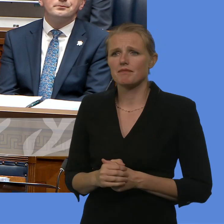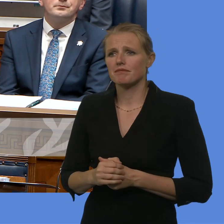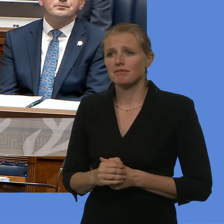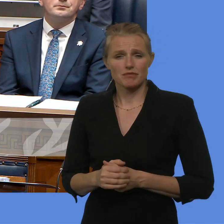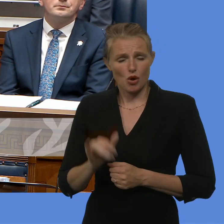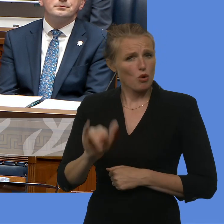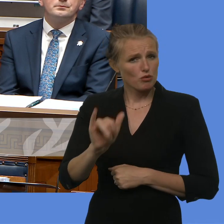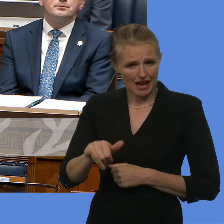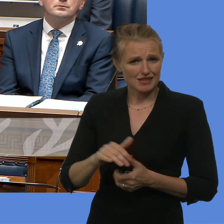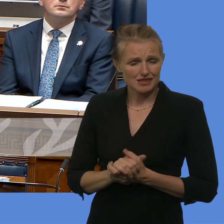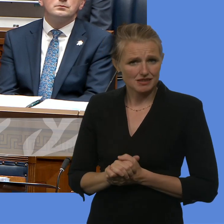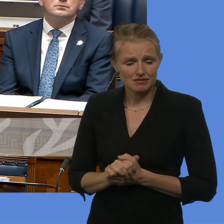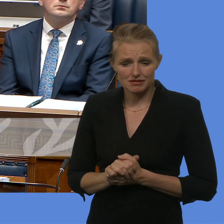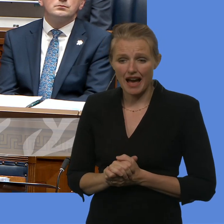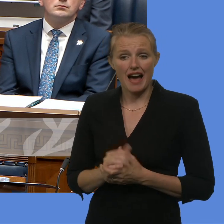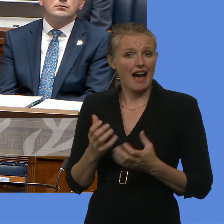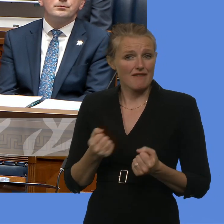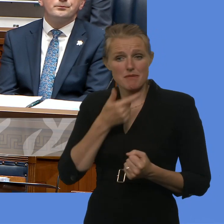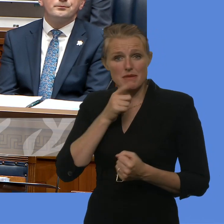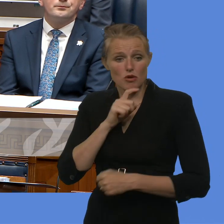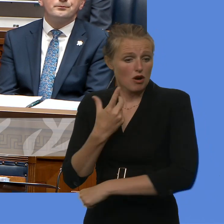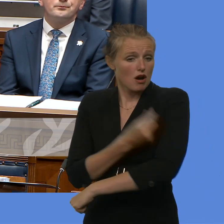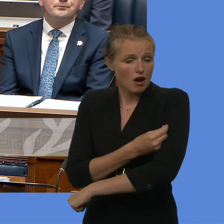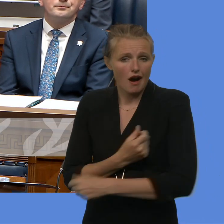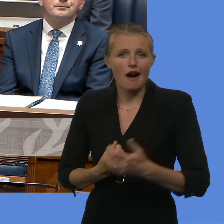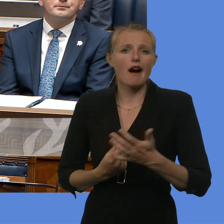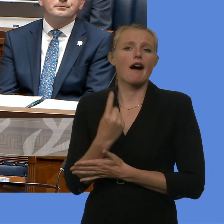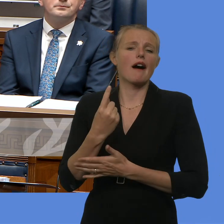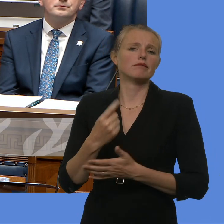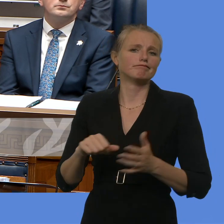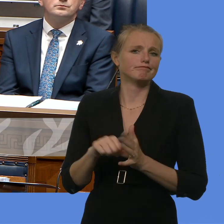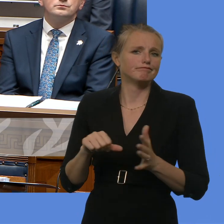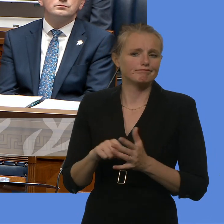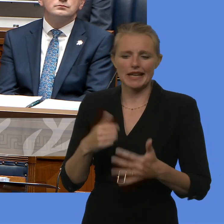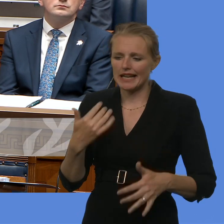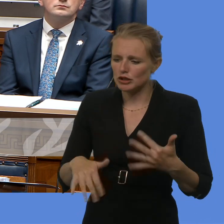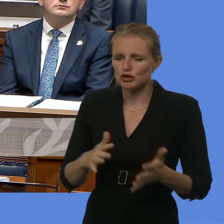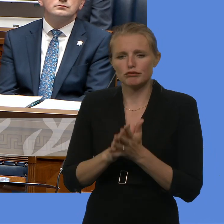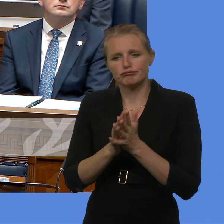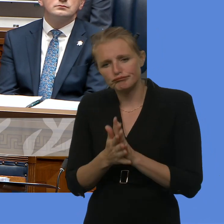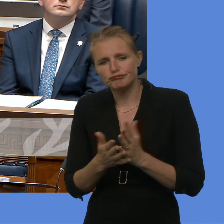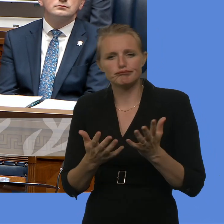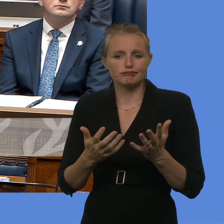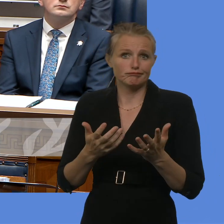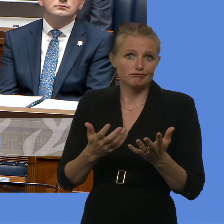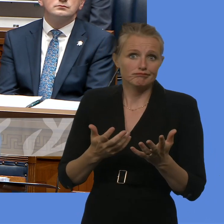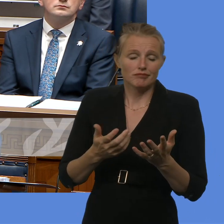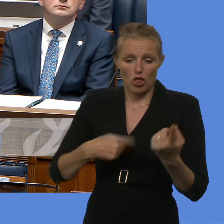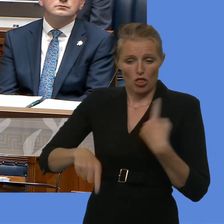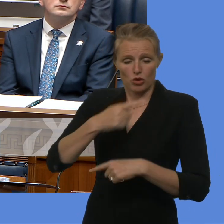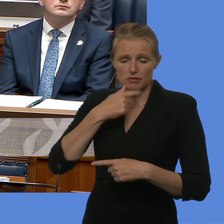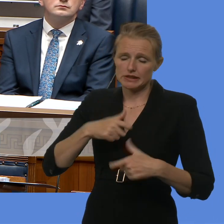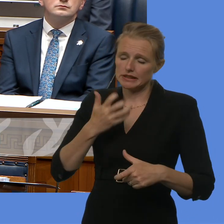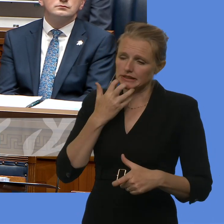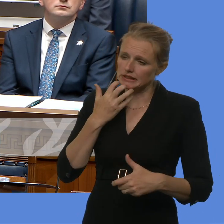doubt that there have been those that have been impacted, those that have been injured. Those are the people who are still enduring a huge amount of